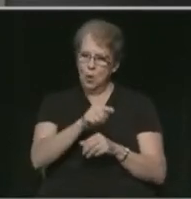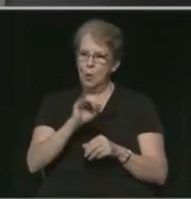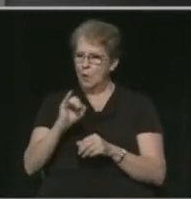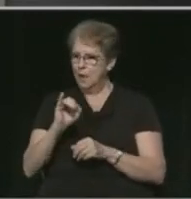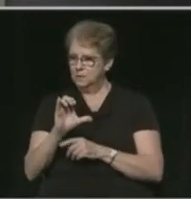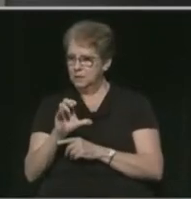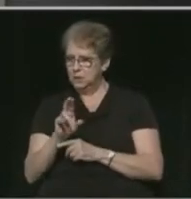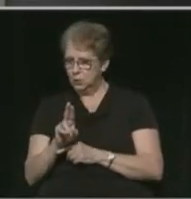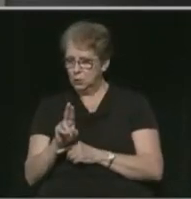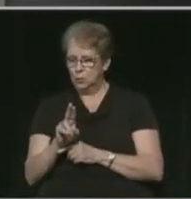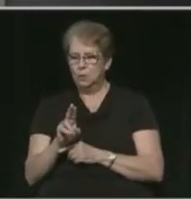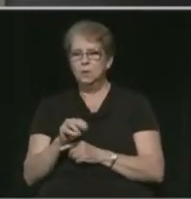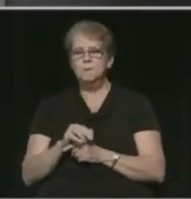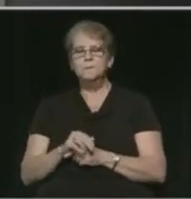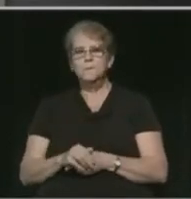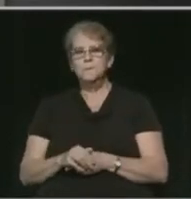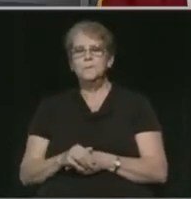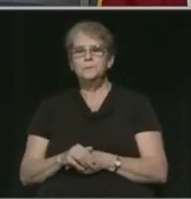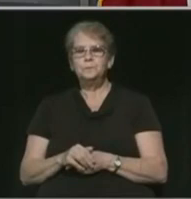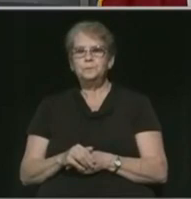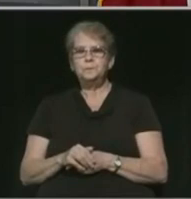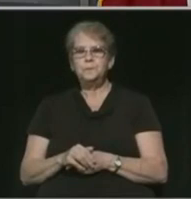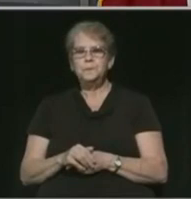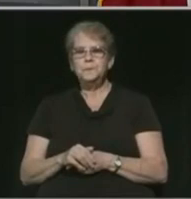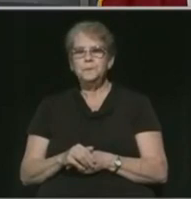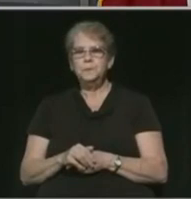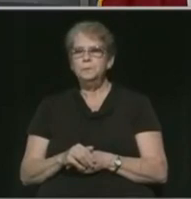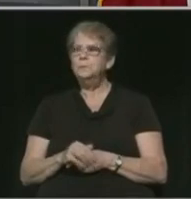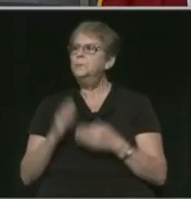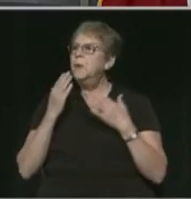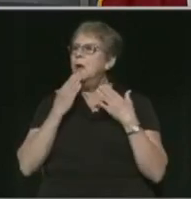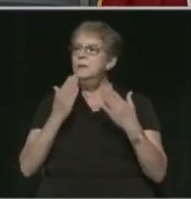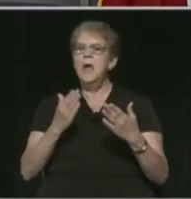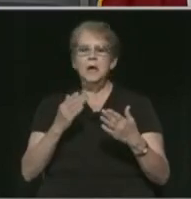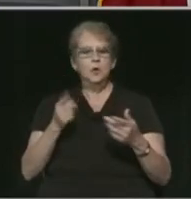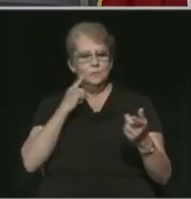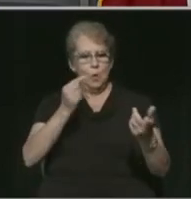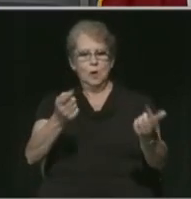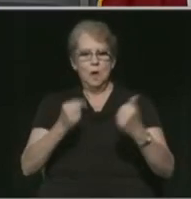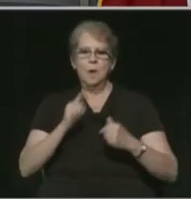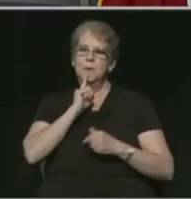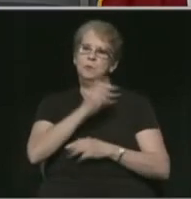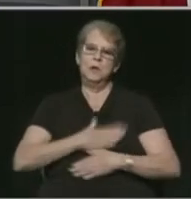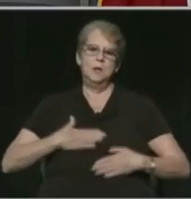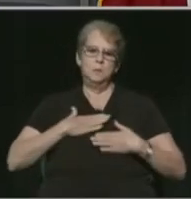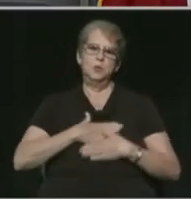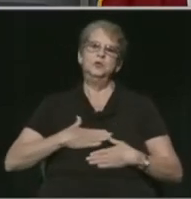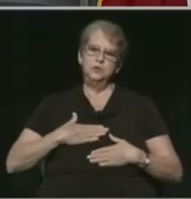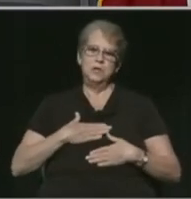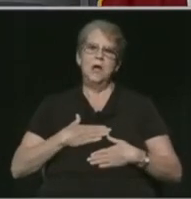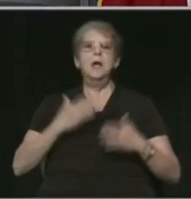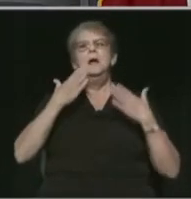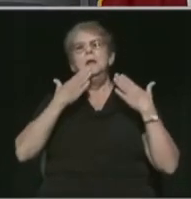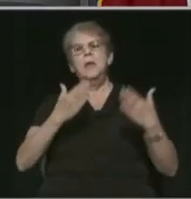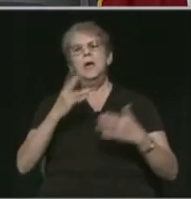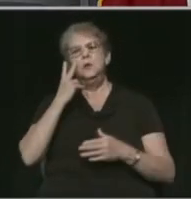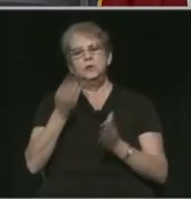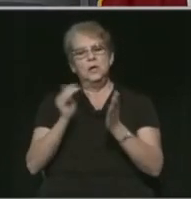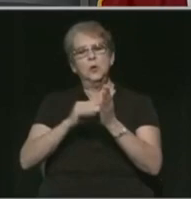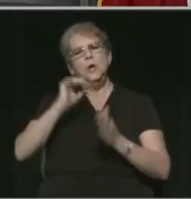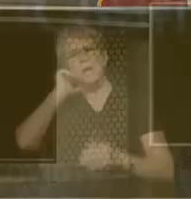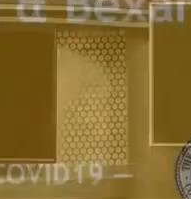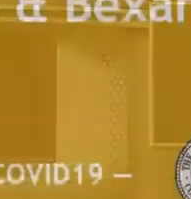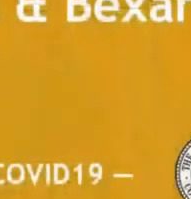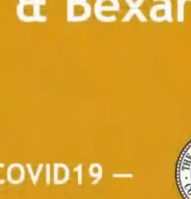having to be using a ventilator. Yeah. Thank you all for coming. We appreciate it. Great. Thanks, y See you again tomorrow.